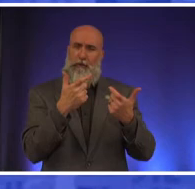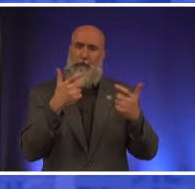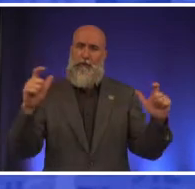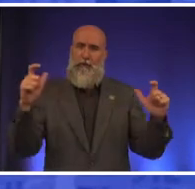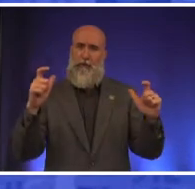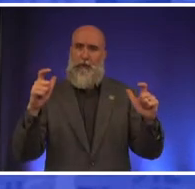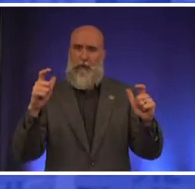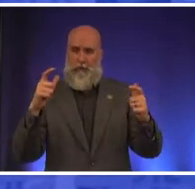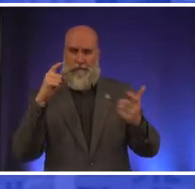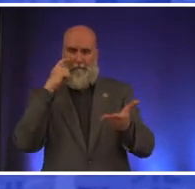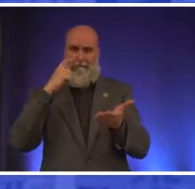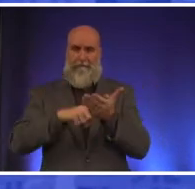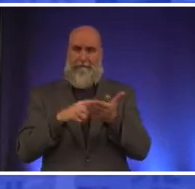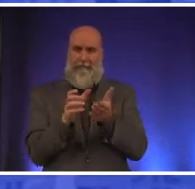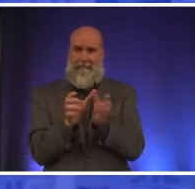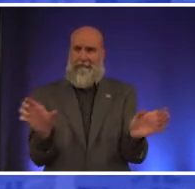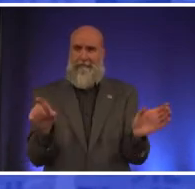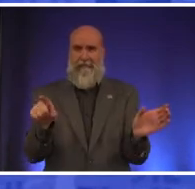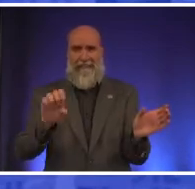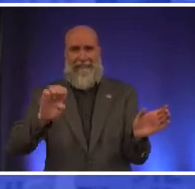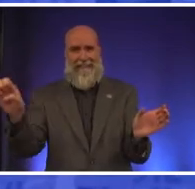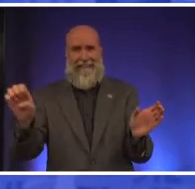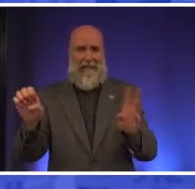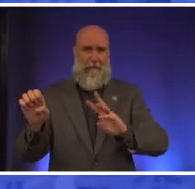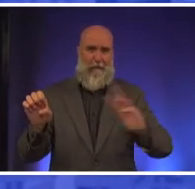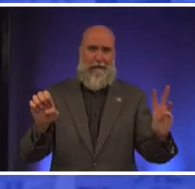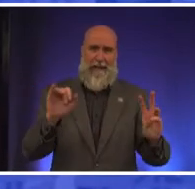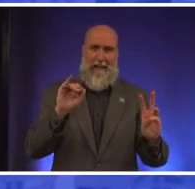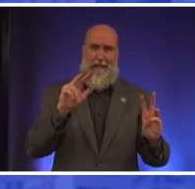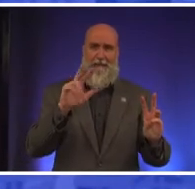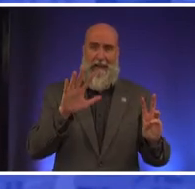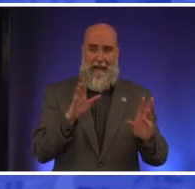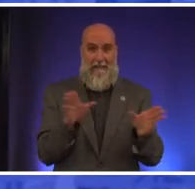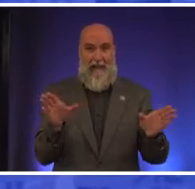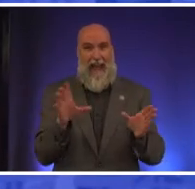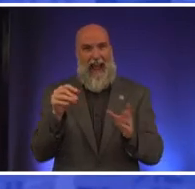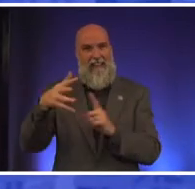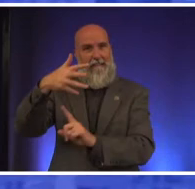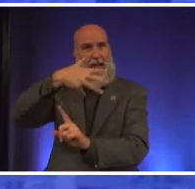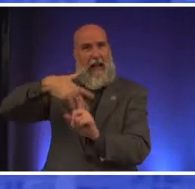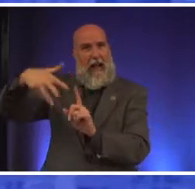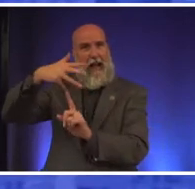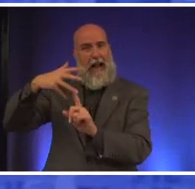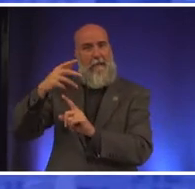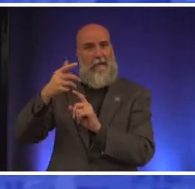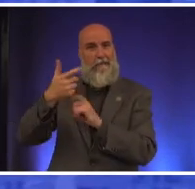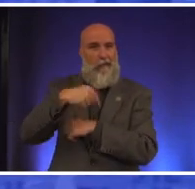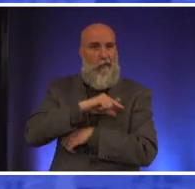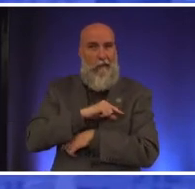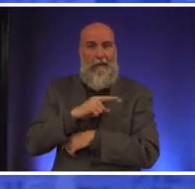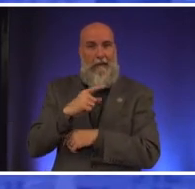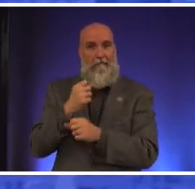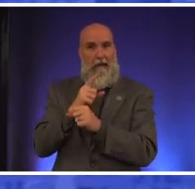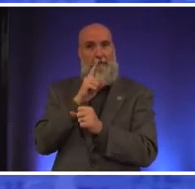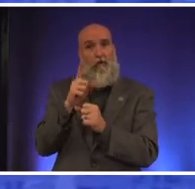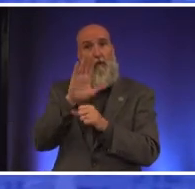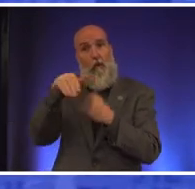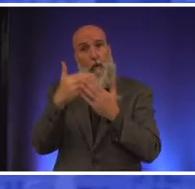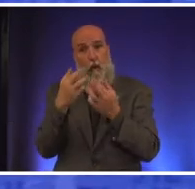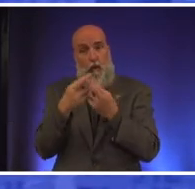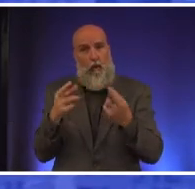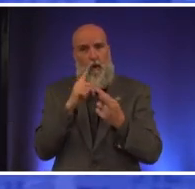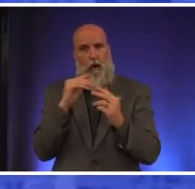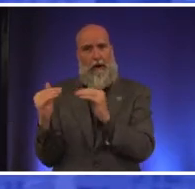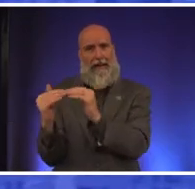east and east of i-35 so it's these are environmental impacts it's air quality and it's making sure that our resources are